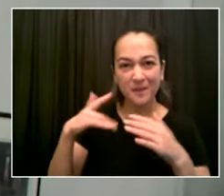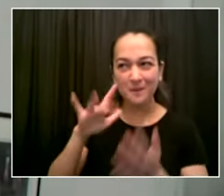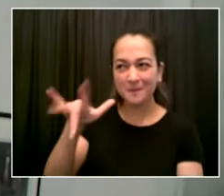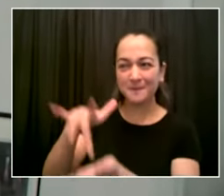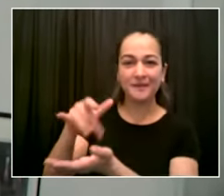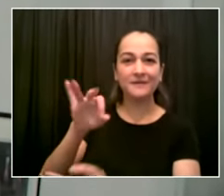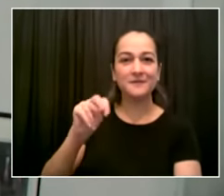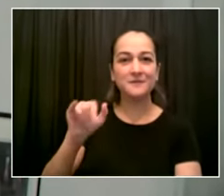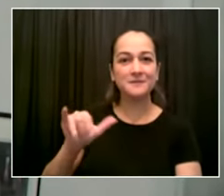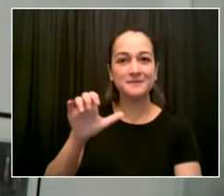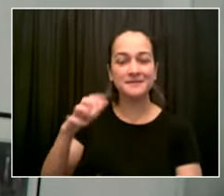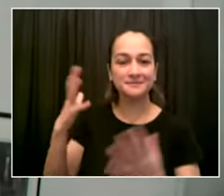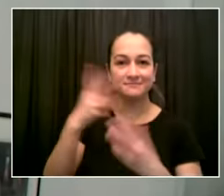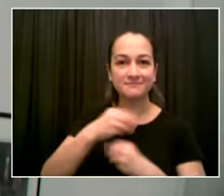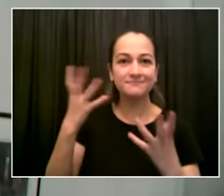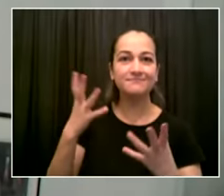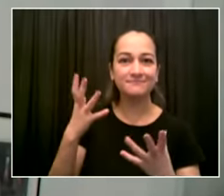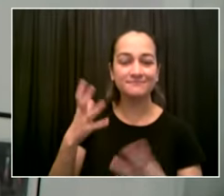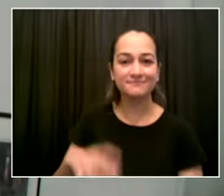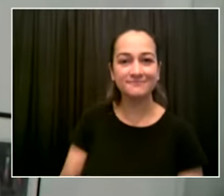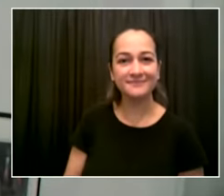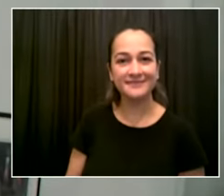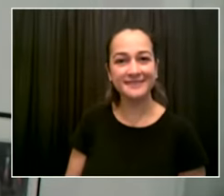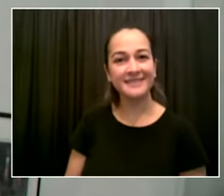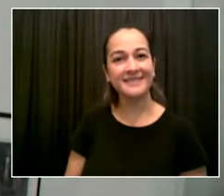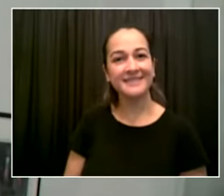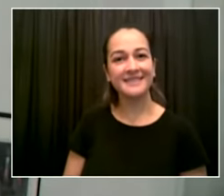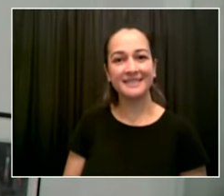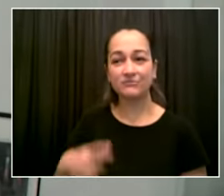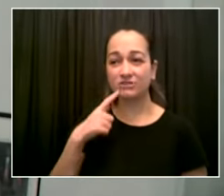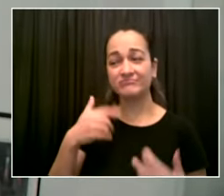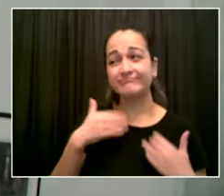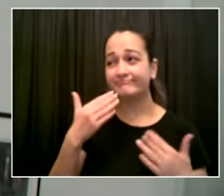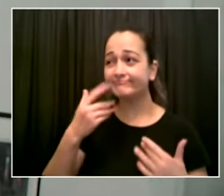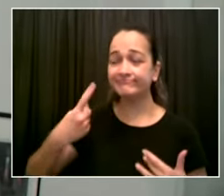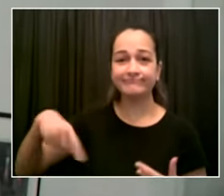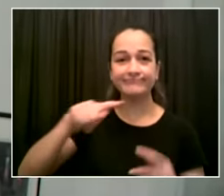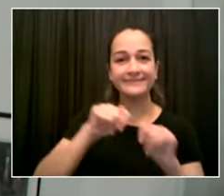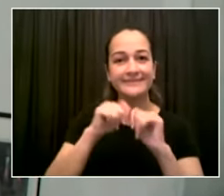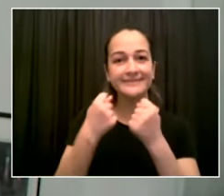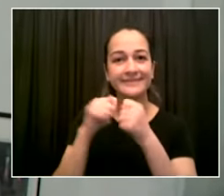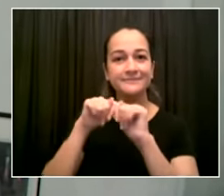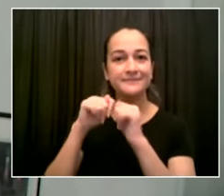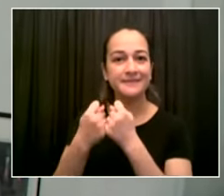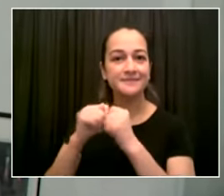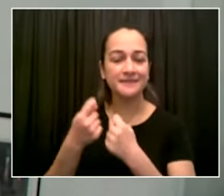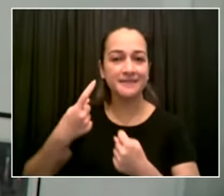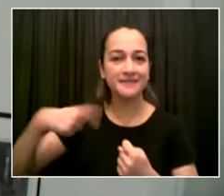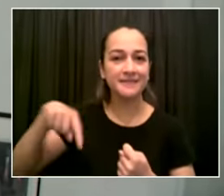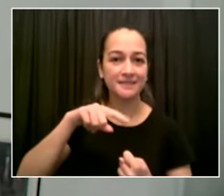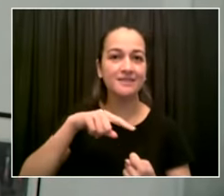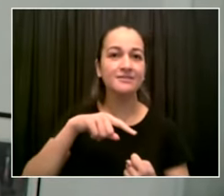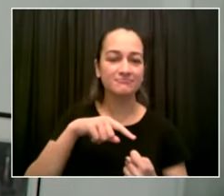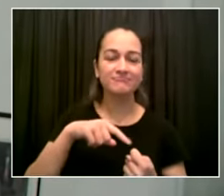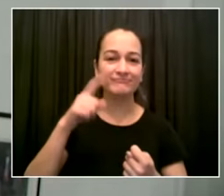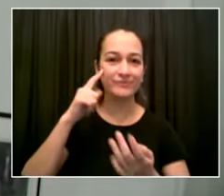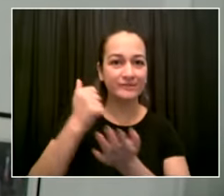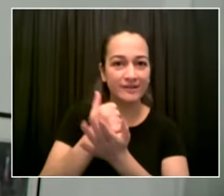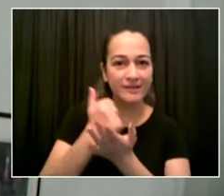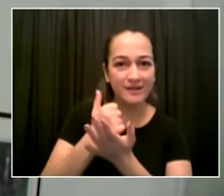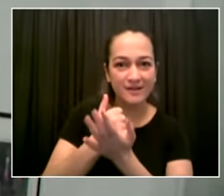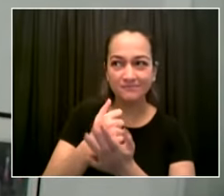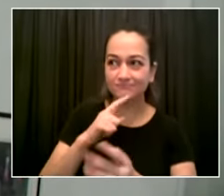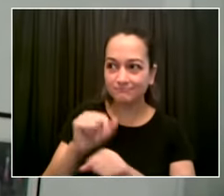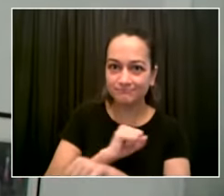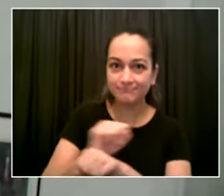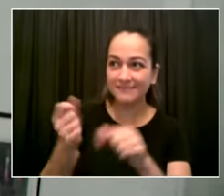from citywide events that made the dream of this ferris wheel a reality it's time for us to stop dreaming and to start doing